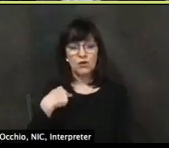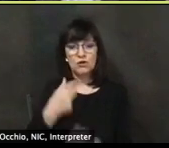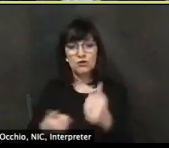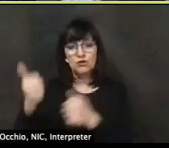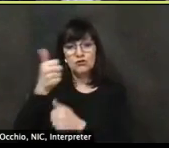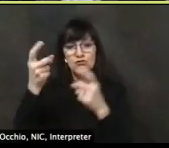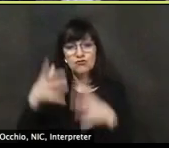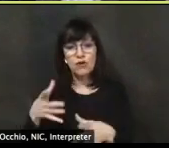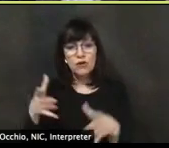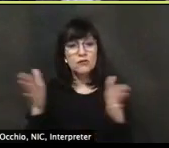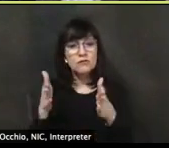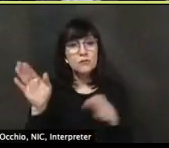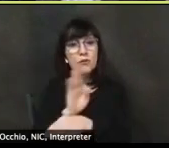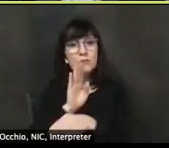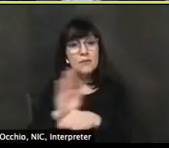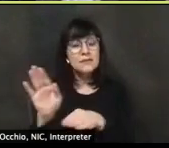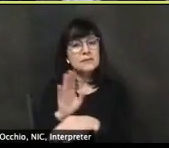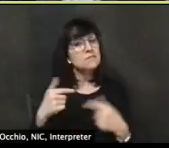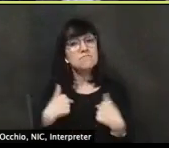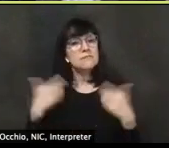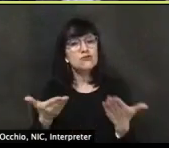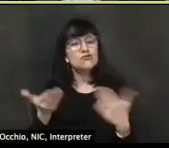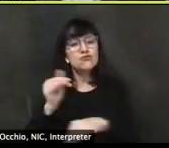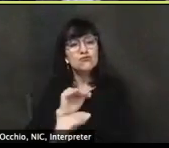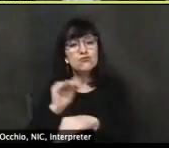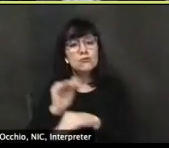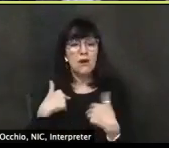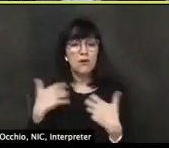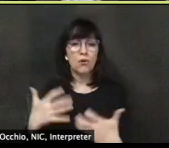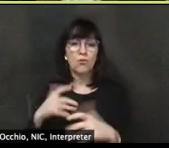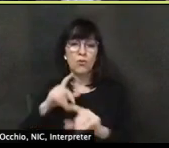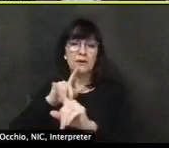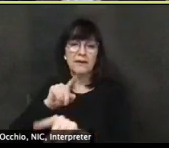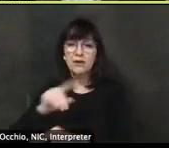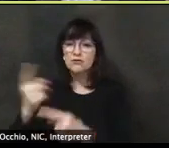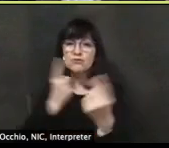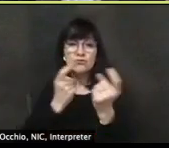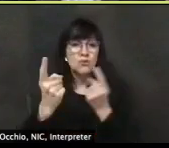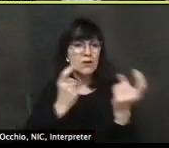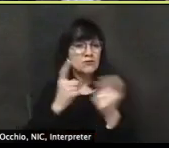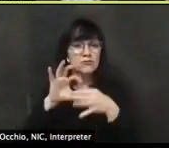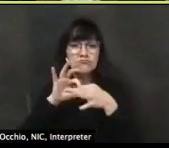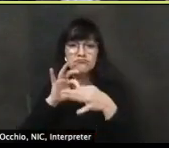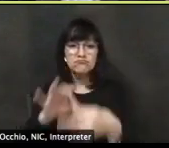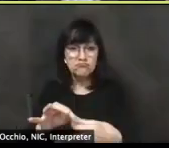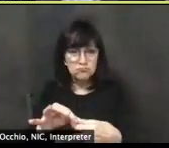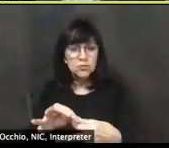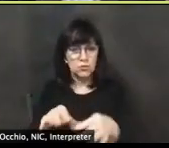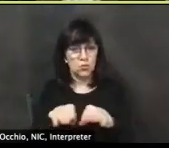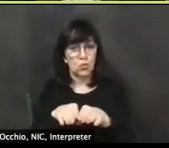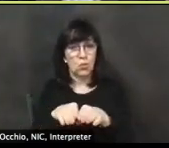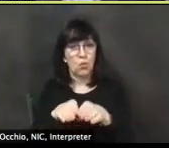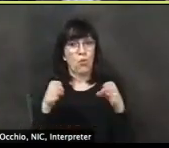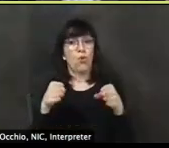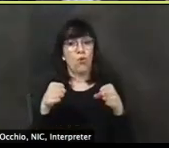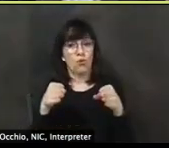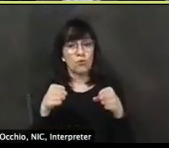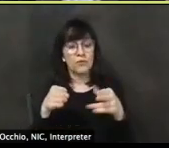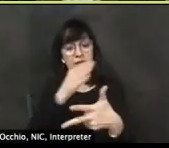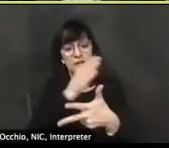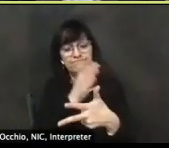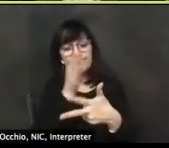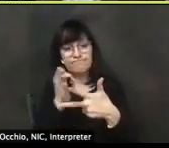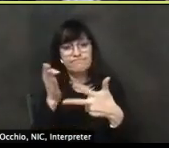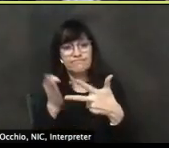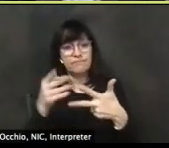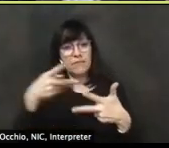I'm on tonight to answer questions folks might have about the reopening of the economy, the phased approach that the governor's been talking